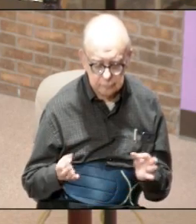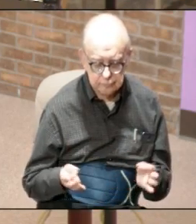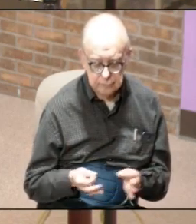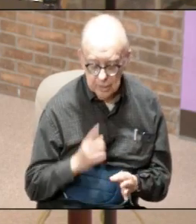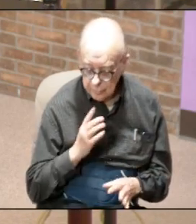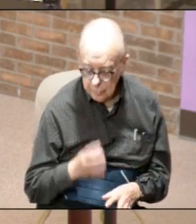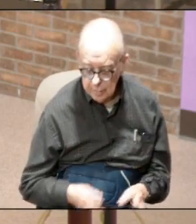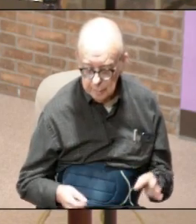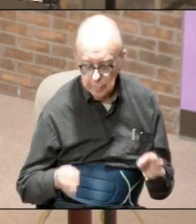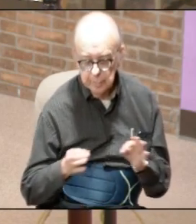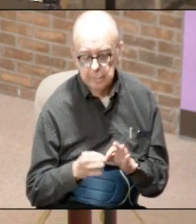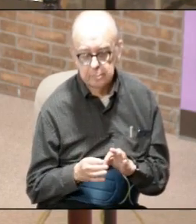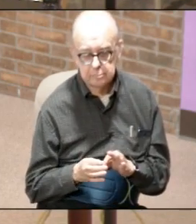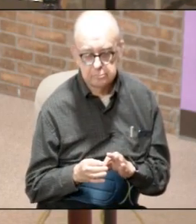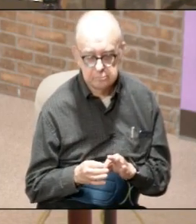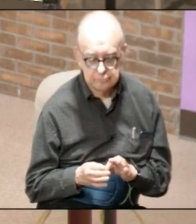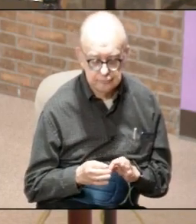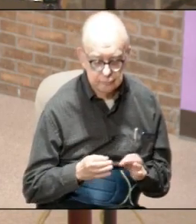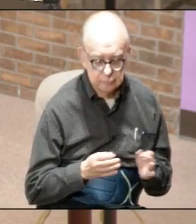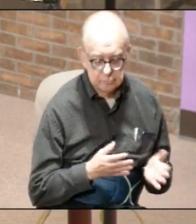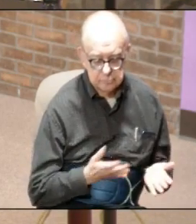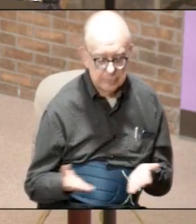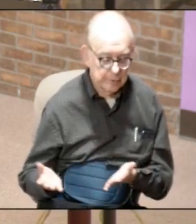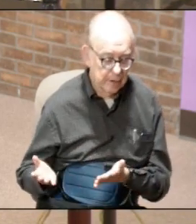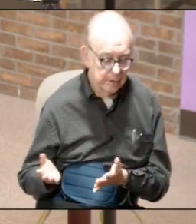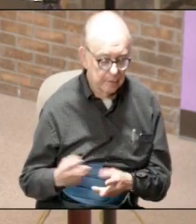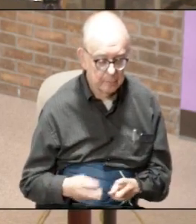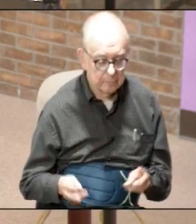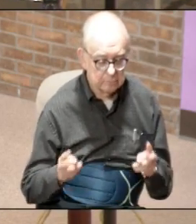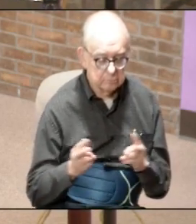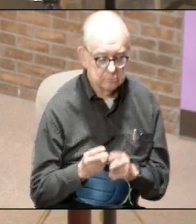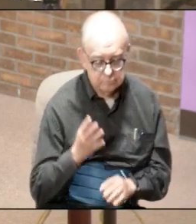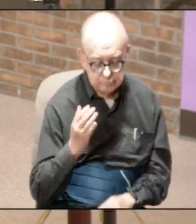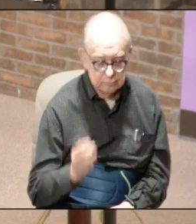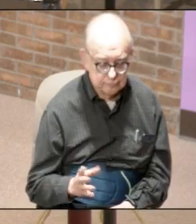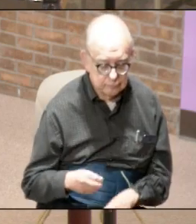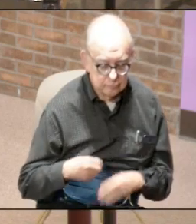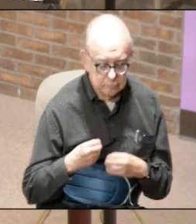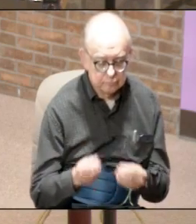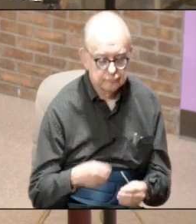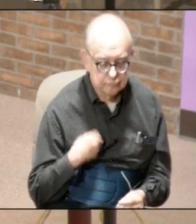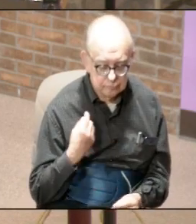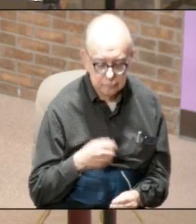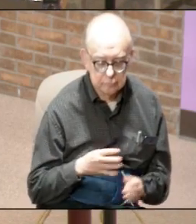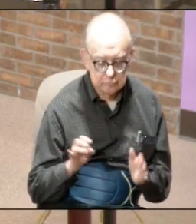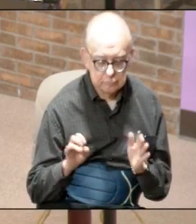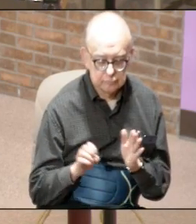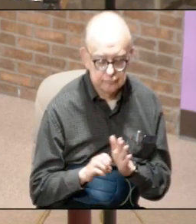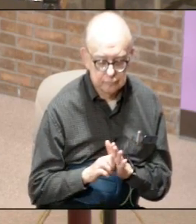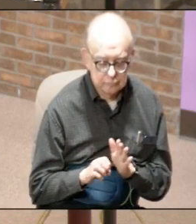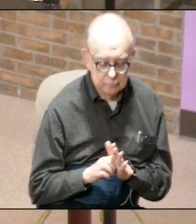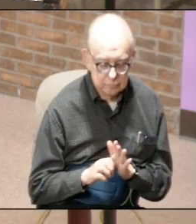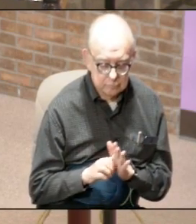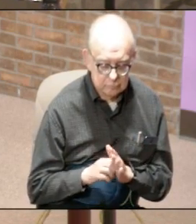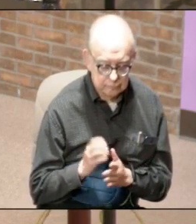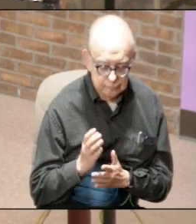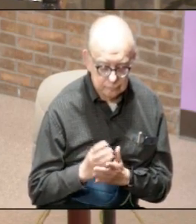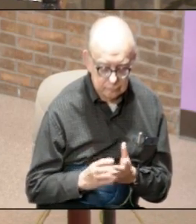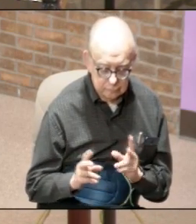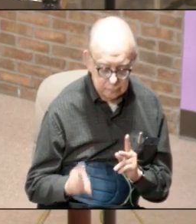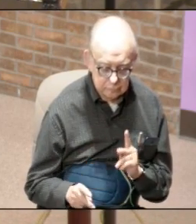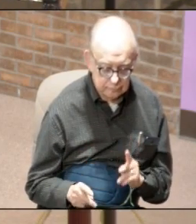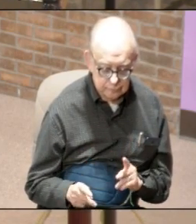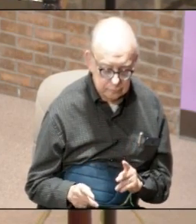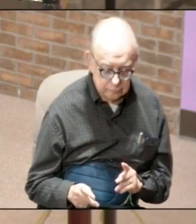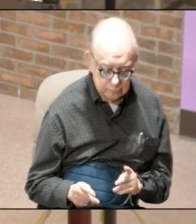is important they bring value that's why God gives us the illustration that some are the fingers